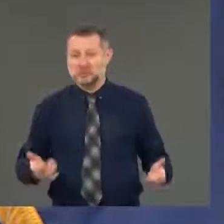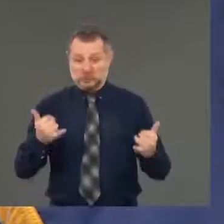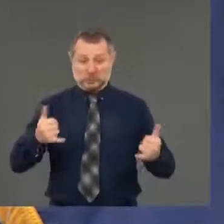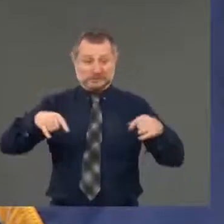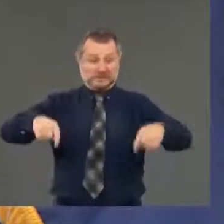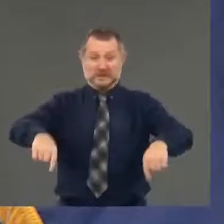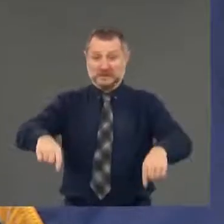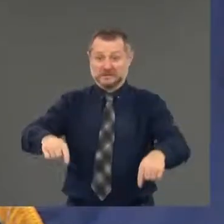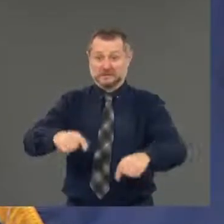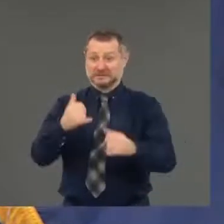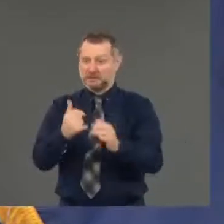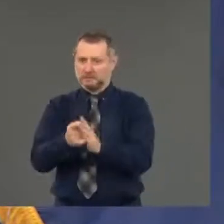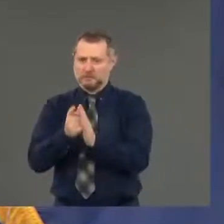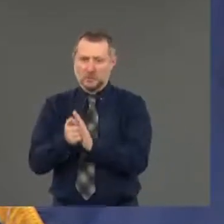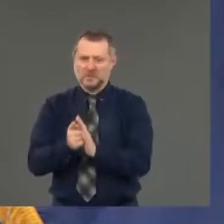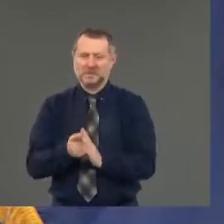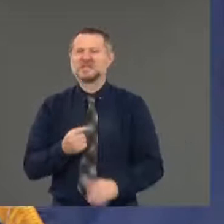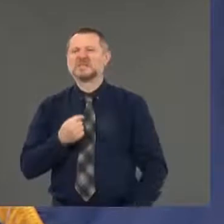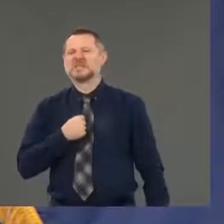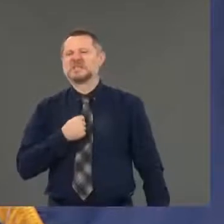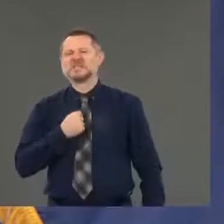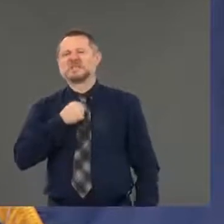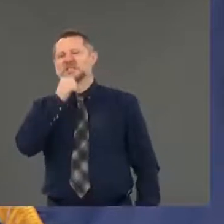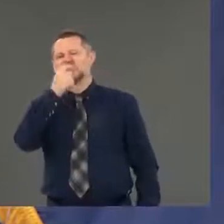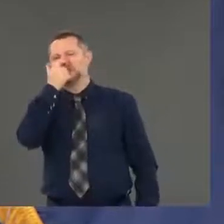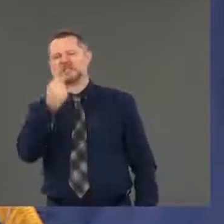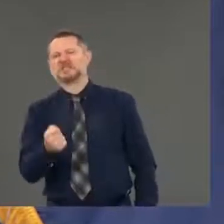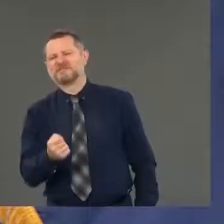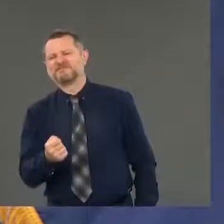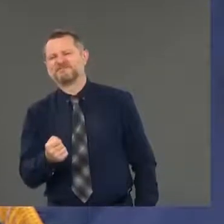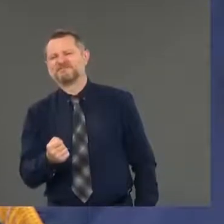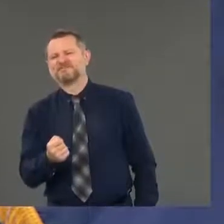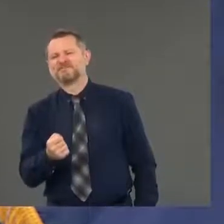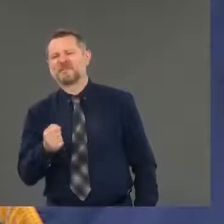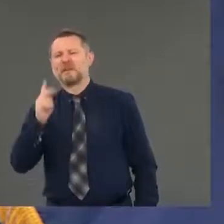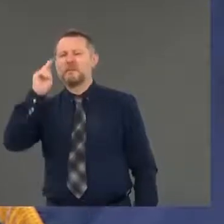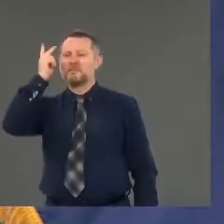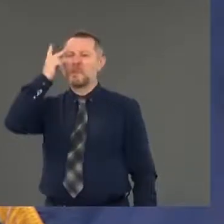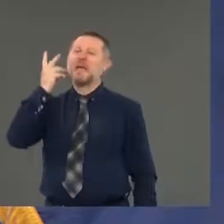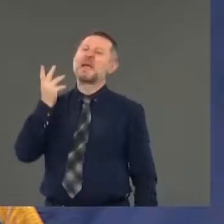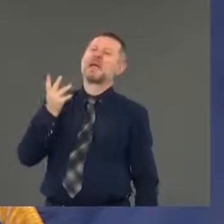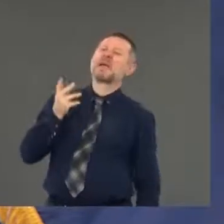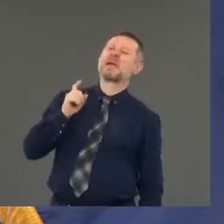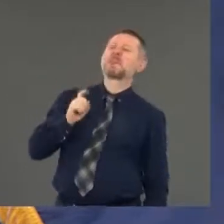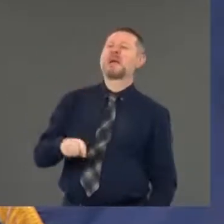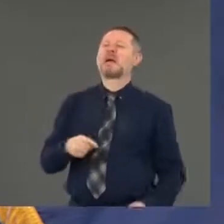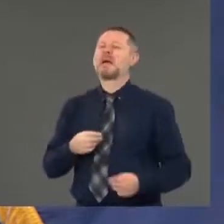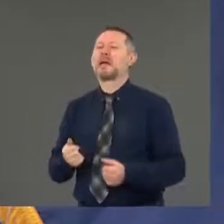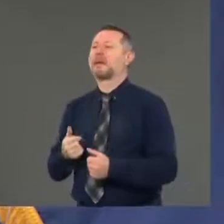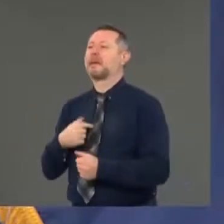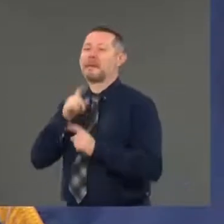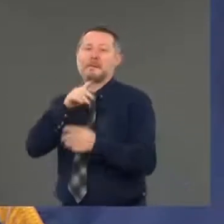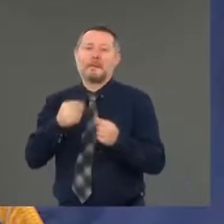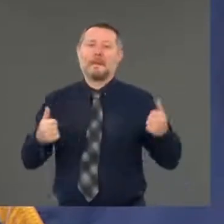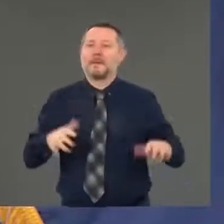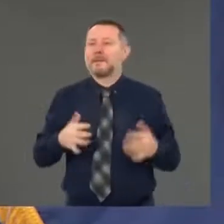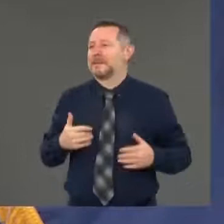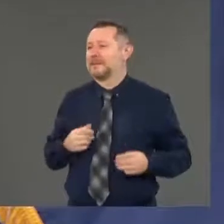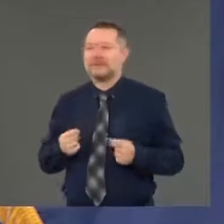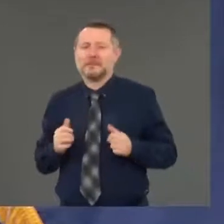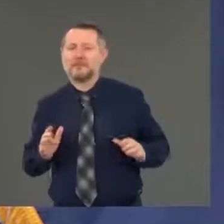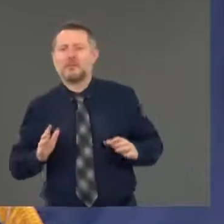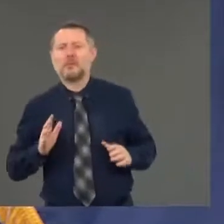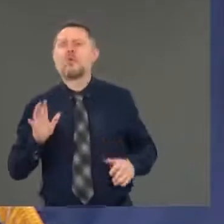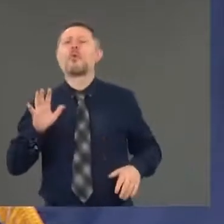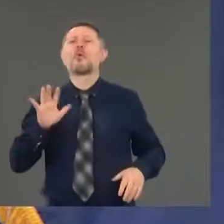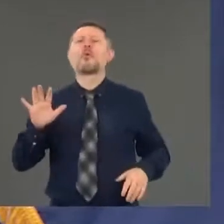these knee-jerk political responses of the moment. And you see it all across the country. All of a sudden, politicians are saying, well, I'll do this.